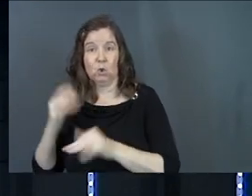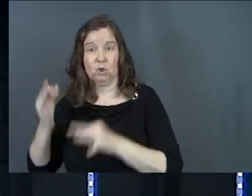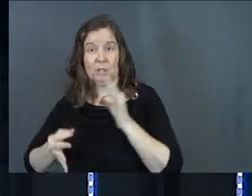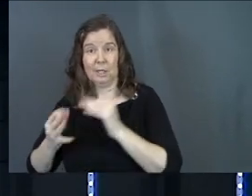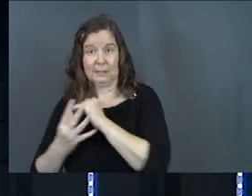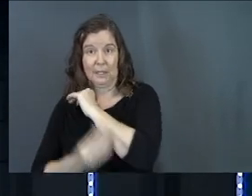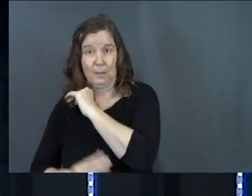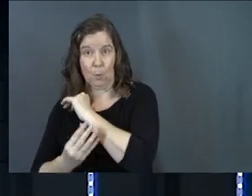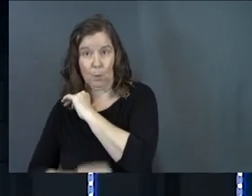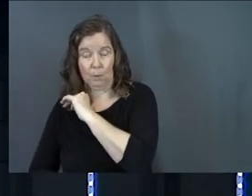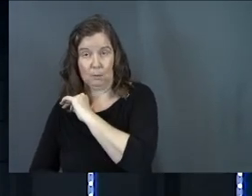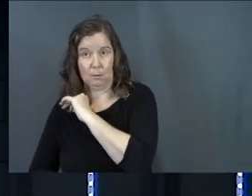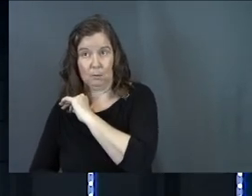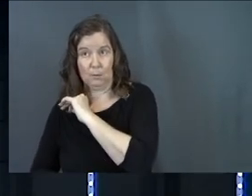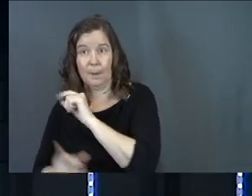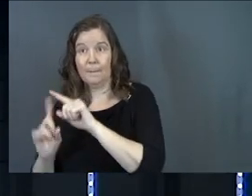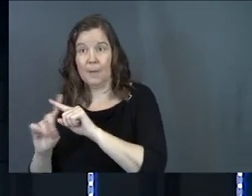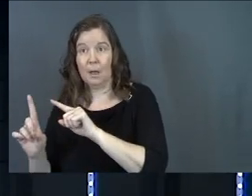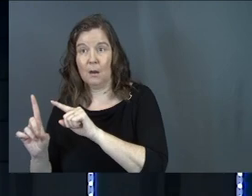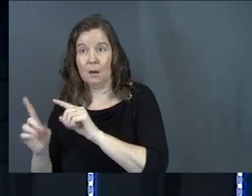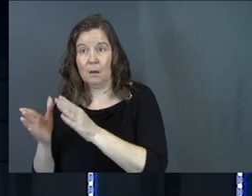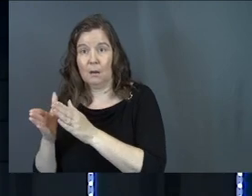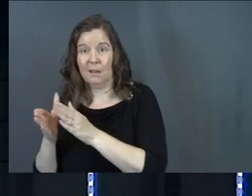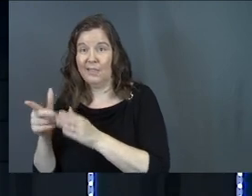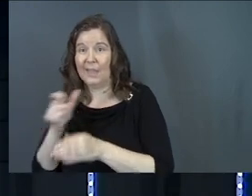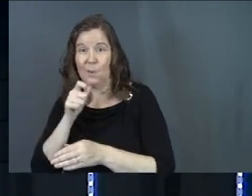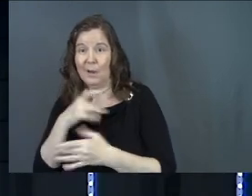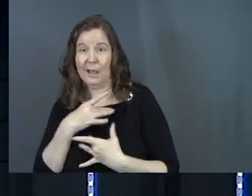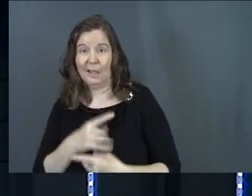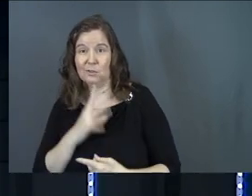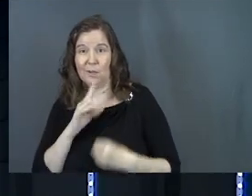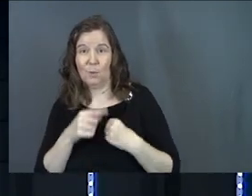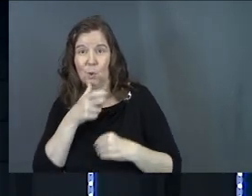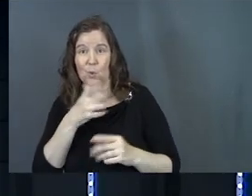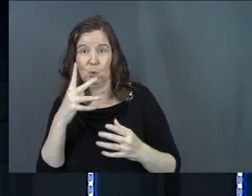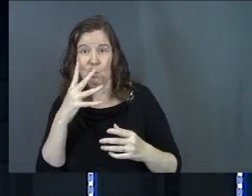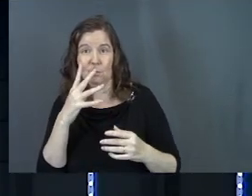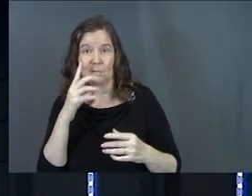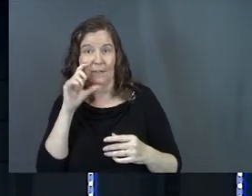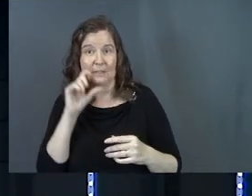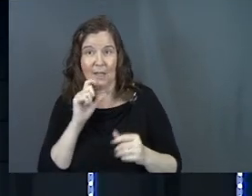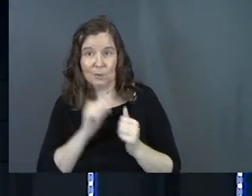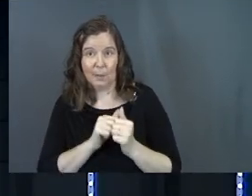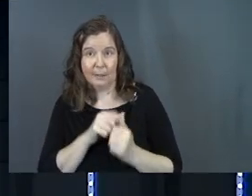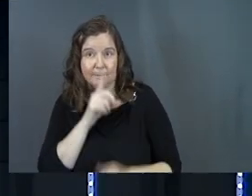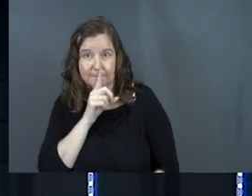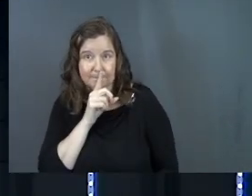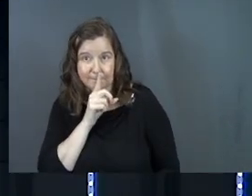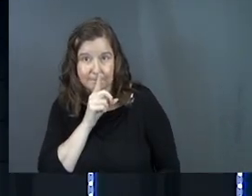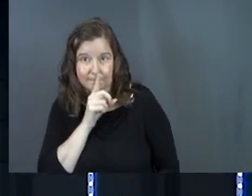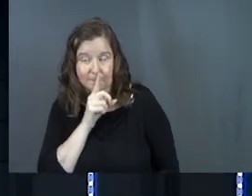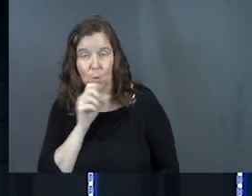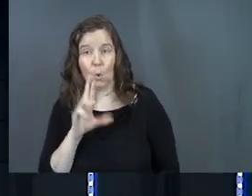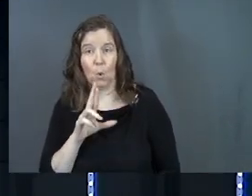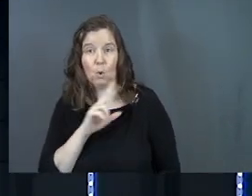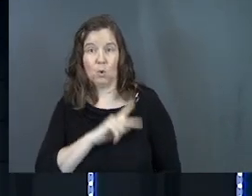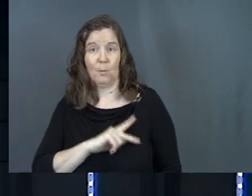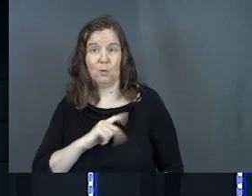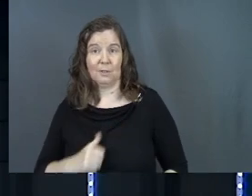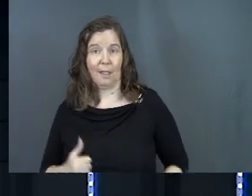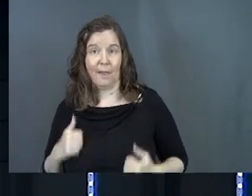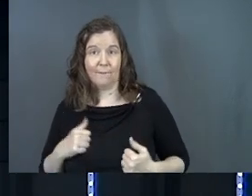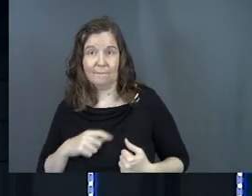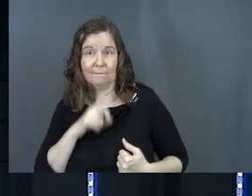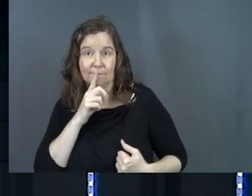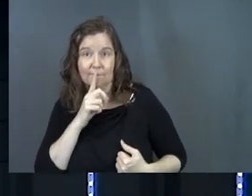justice and the poor, but they would not like to talk about who you sleep with at all or your personal